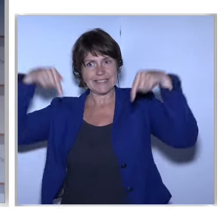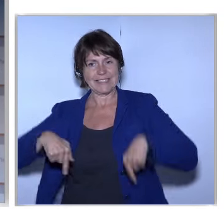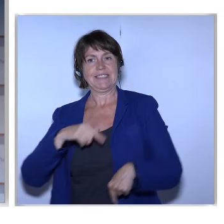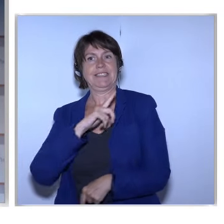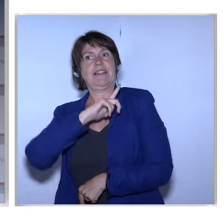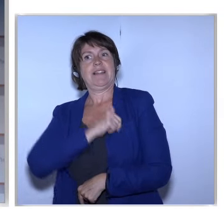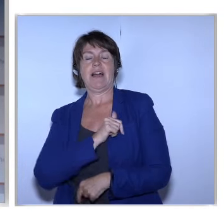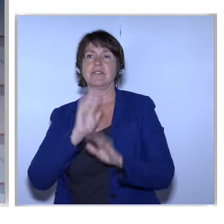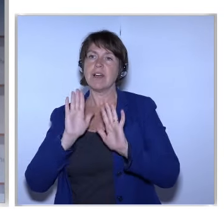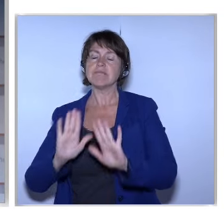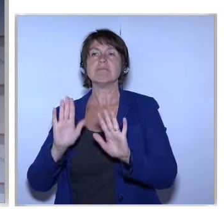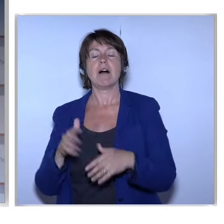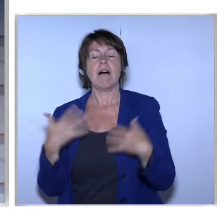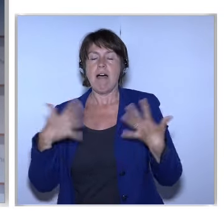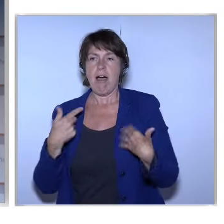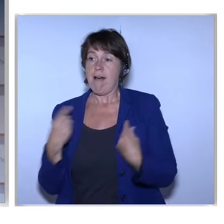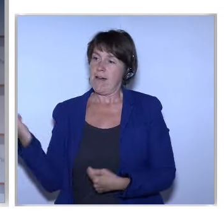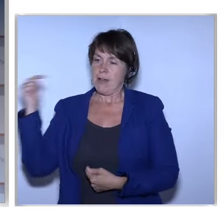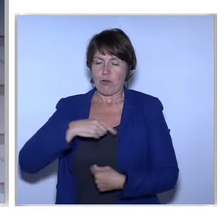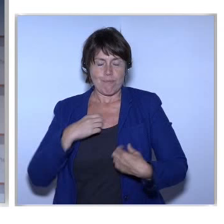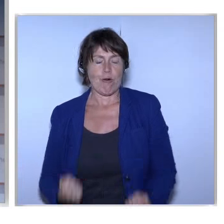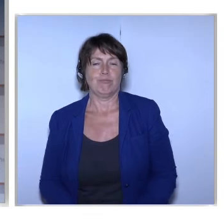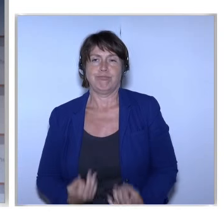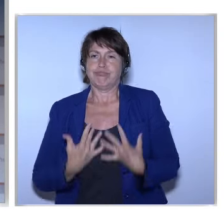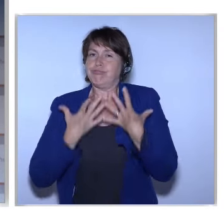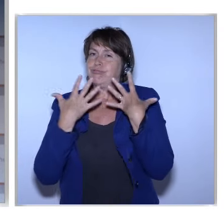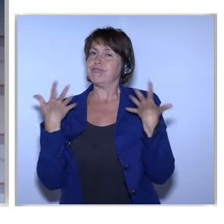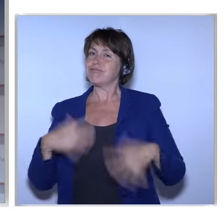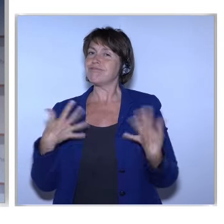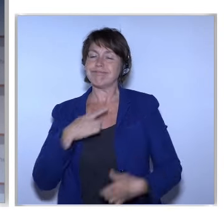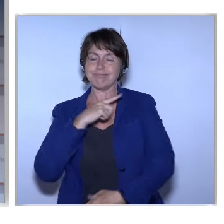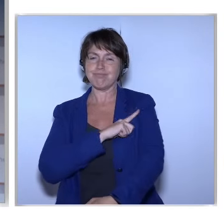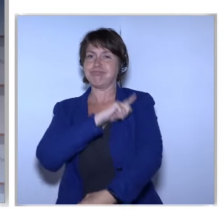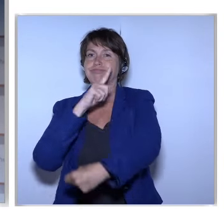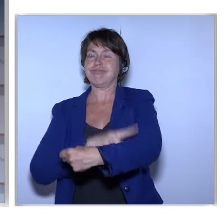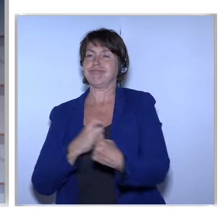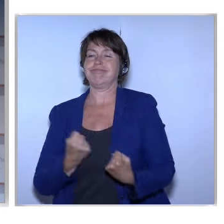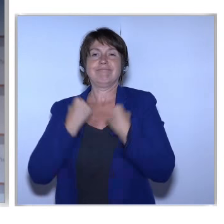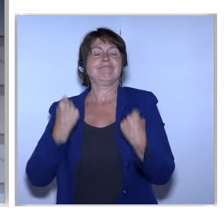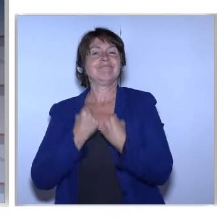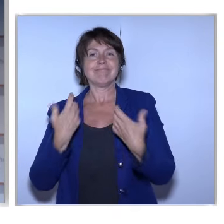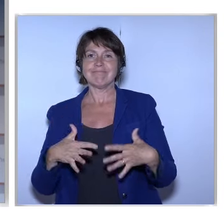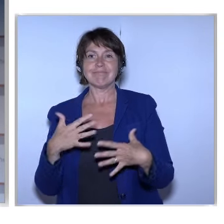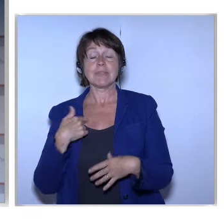It's Always Energizing To Come Here And I Have To Say It Puts A Smile On My Face Every Time I Been Looking At The News